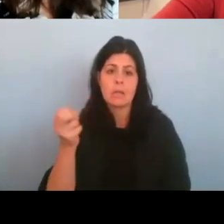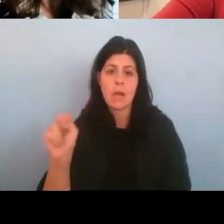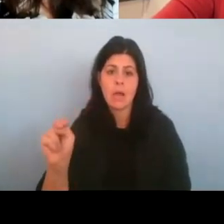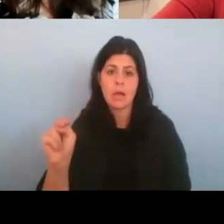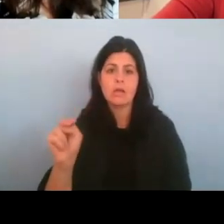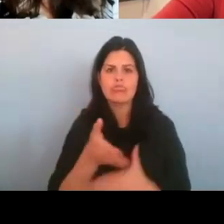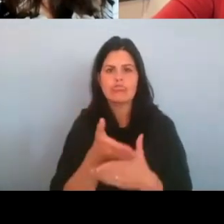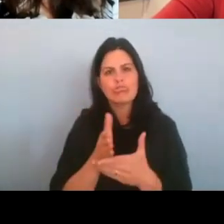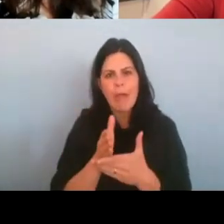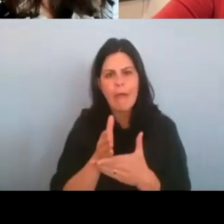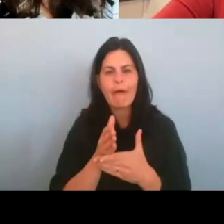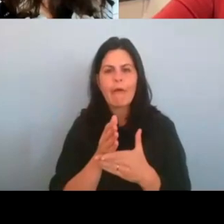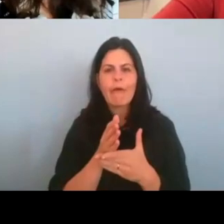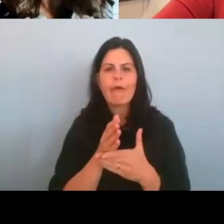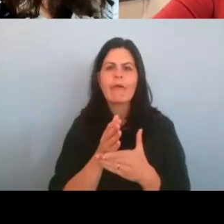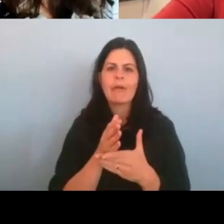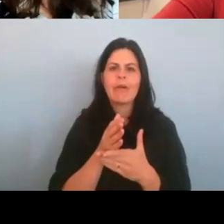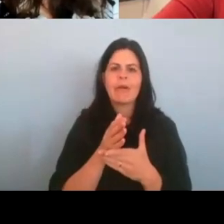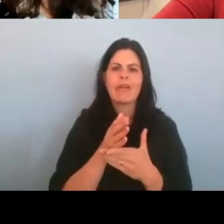of Becky. Um,